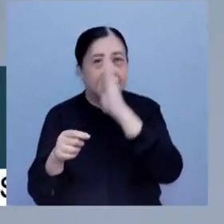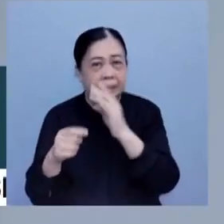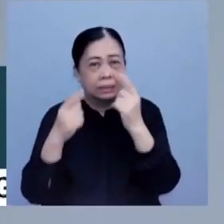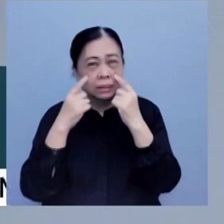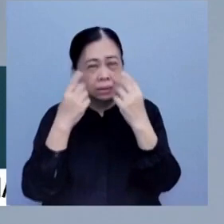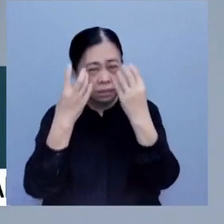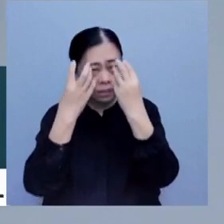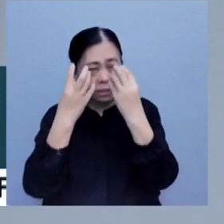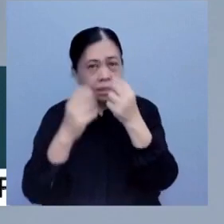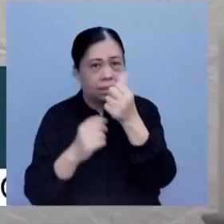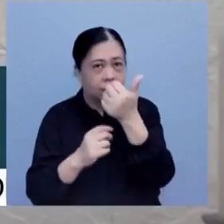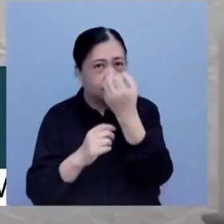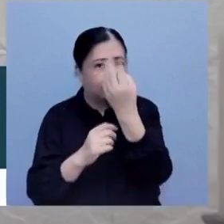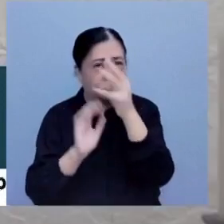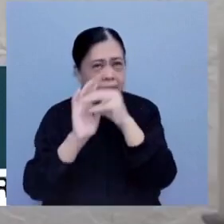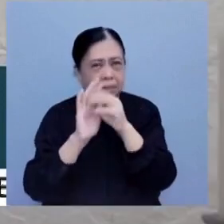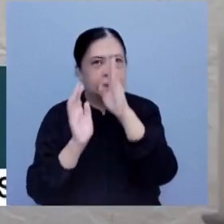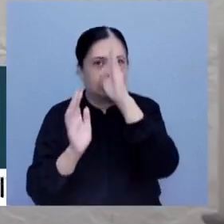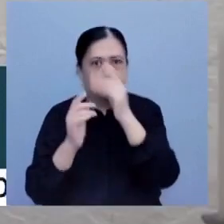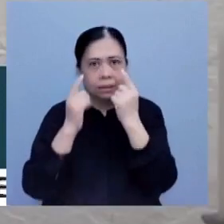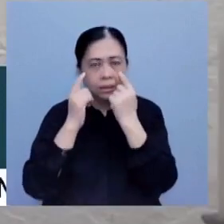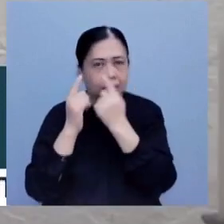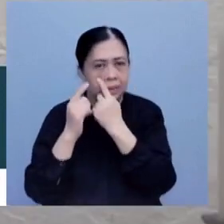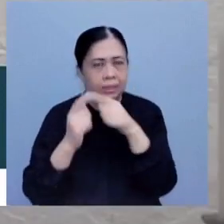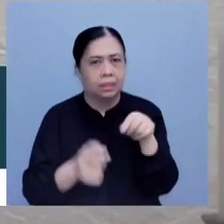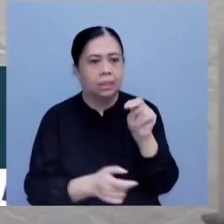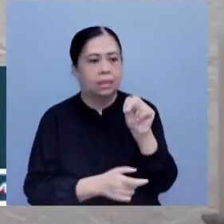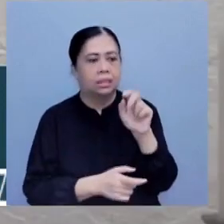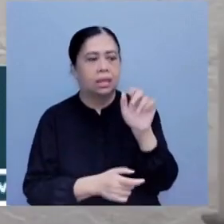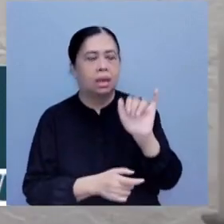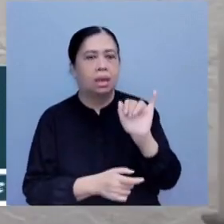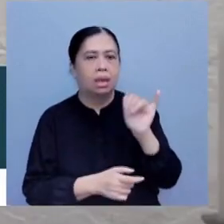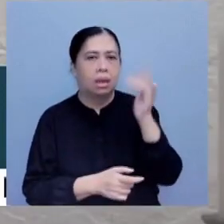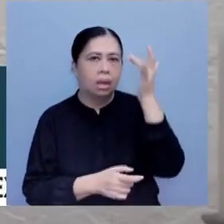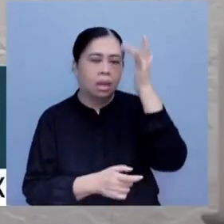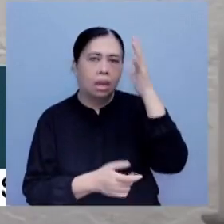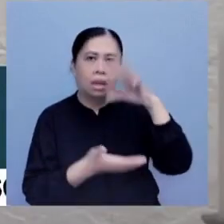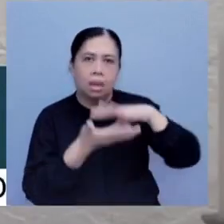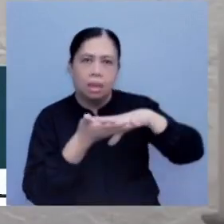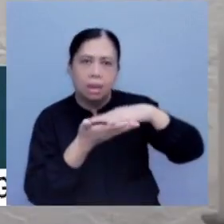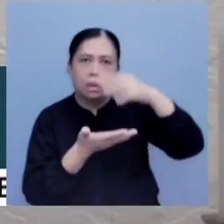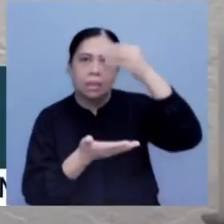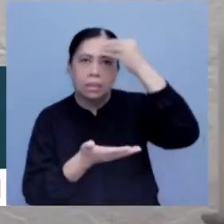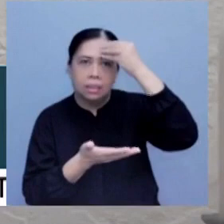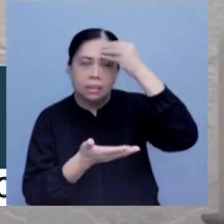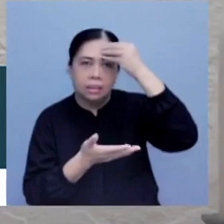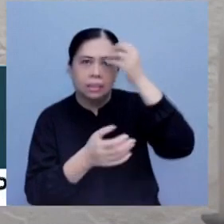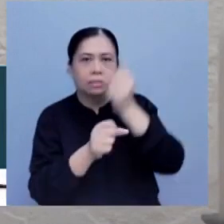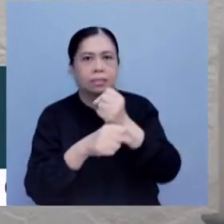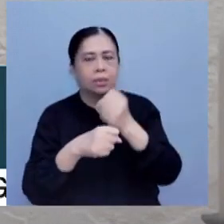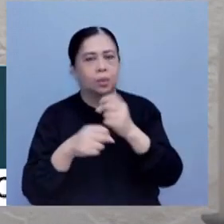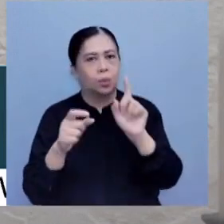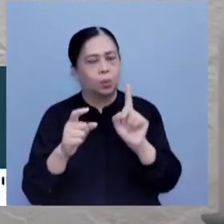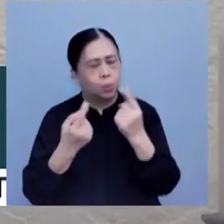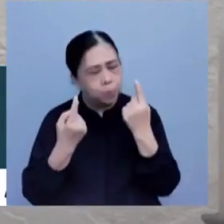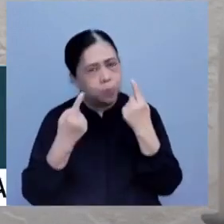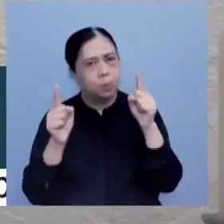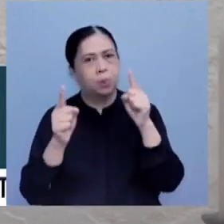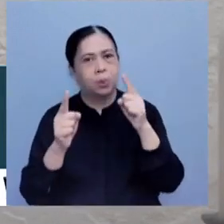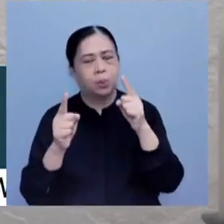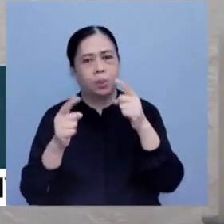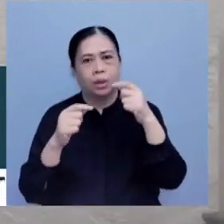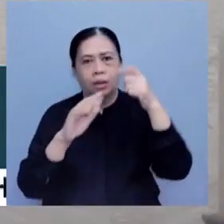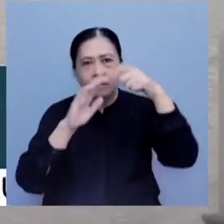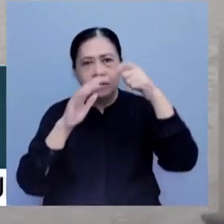more than 10 or 15 minutes. But Nintendo learned from these failures and created one of the most successful video games